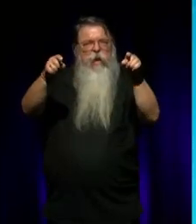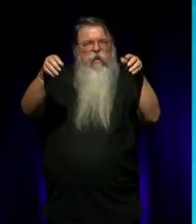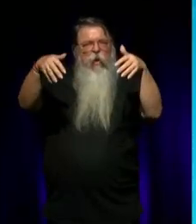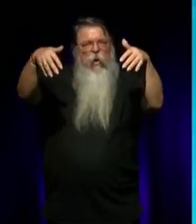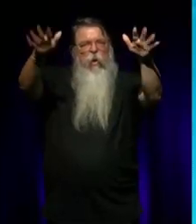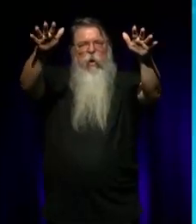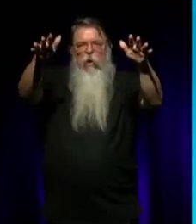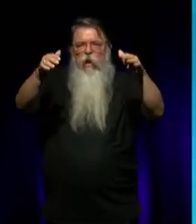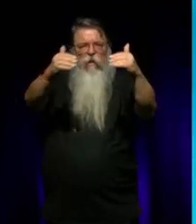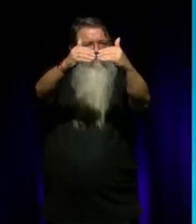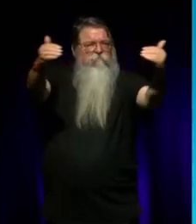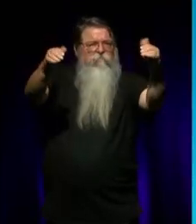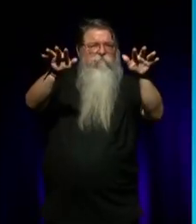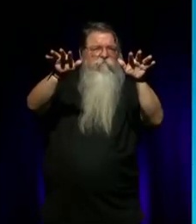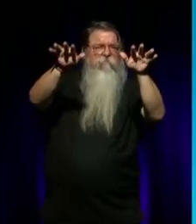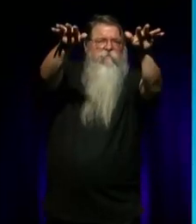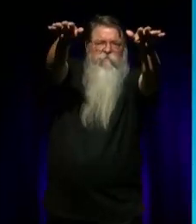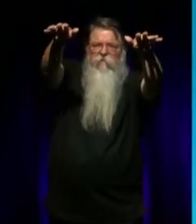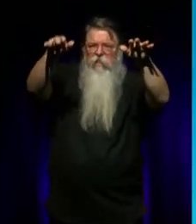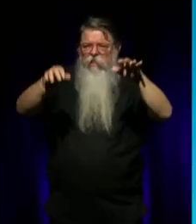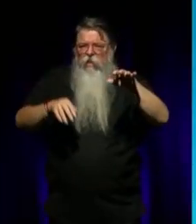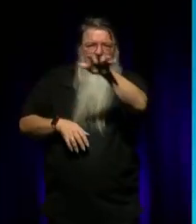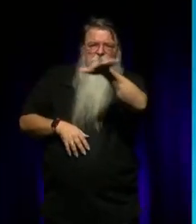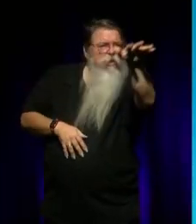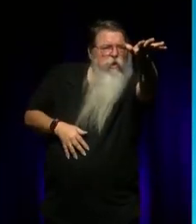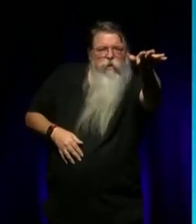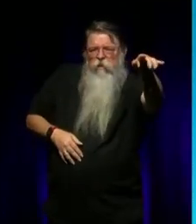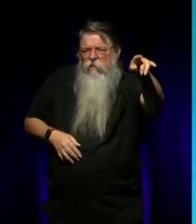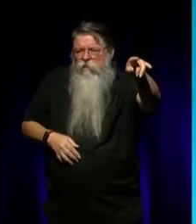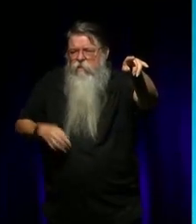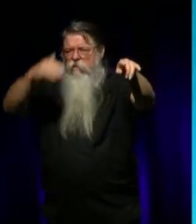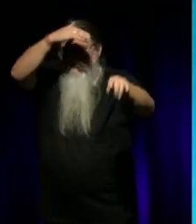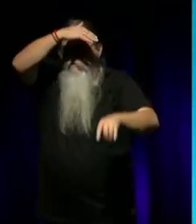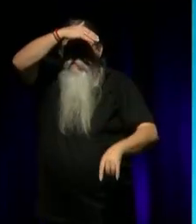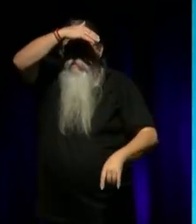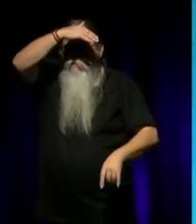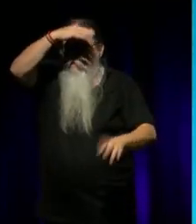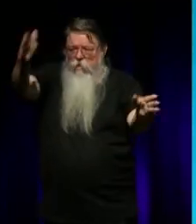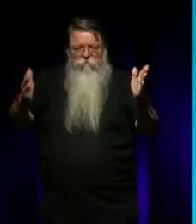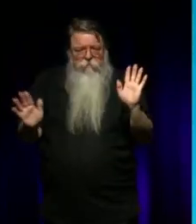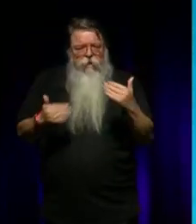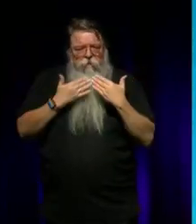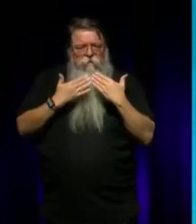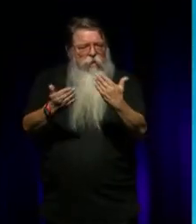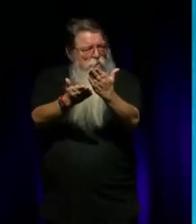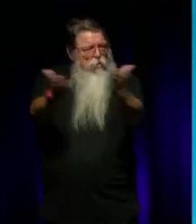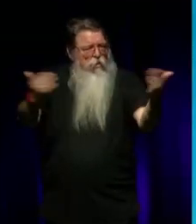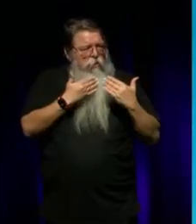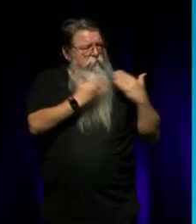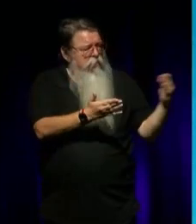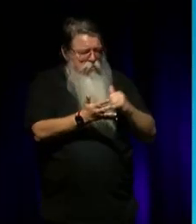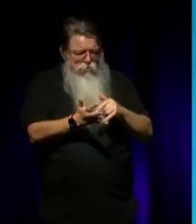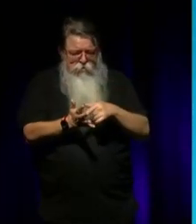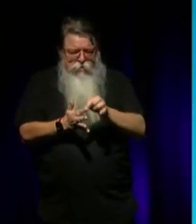want to leave at the top there, you can through the back door. But other than that, thank you everybody. And thank you Stephen Page AO